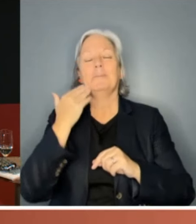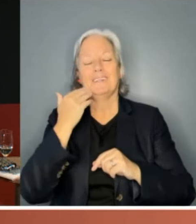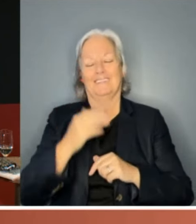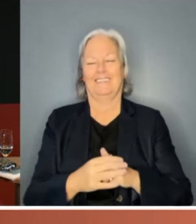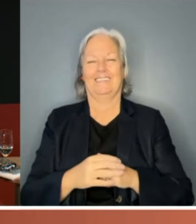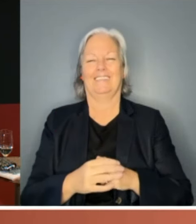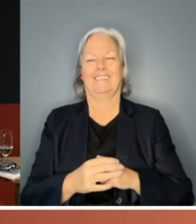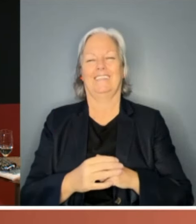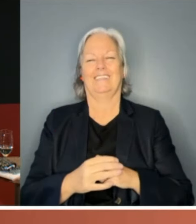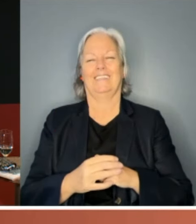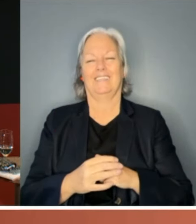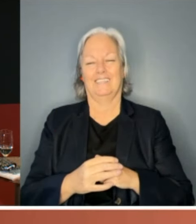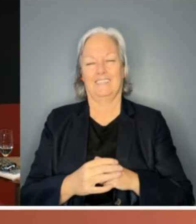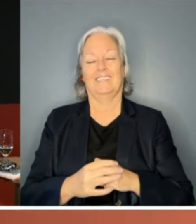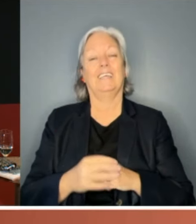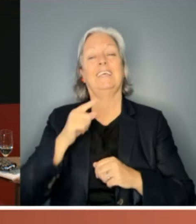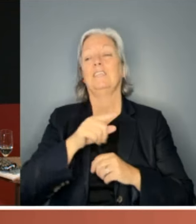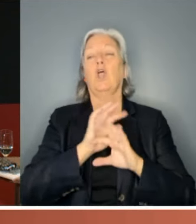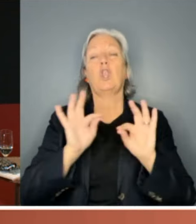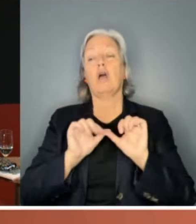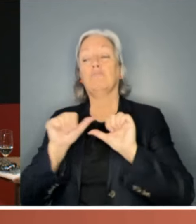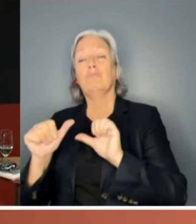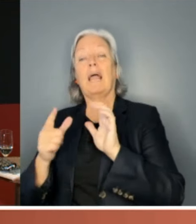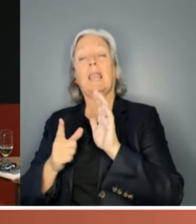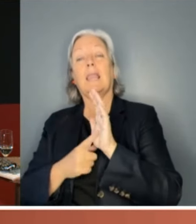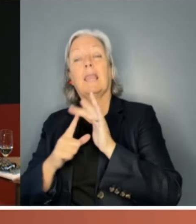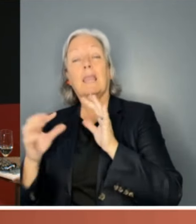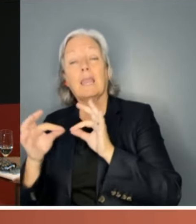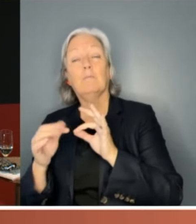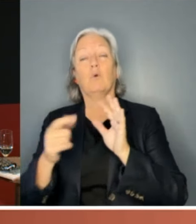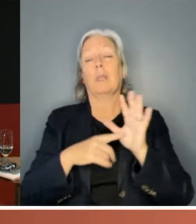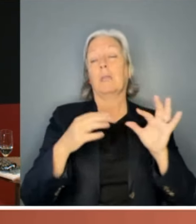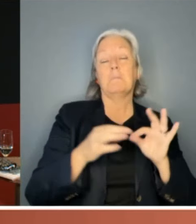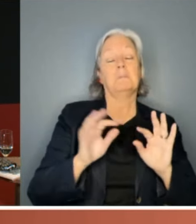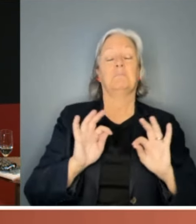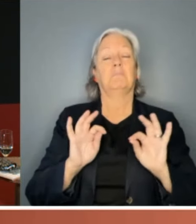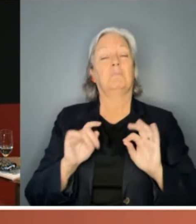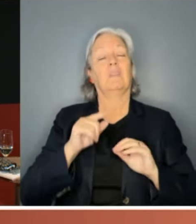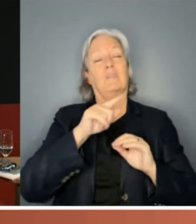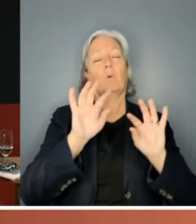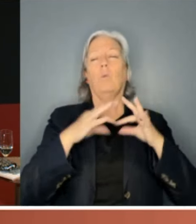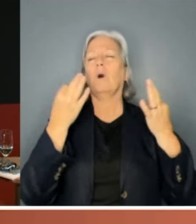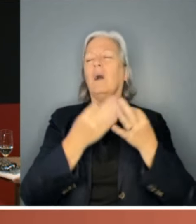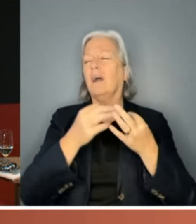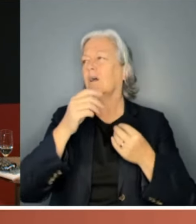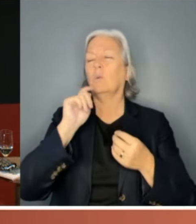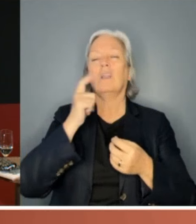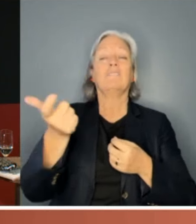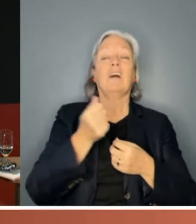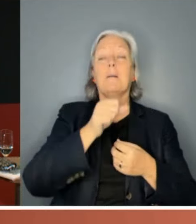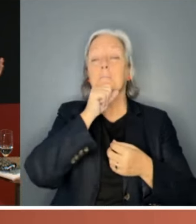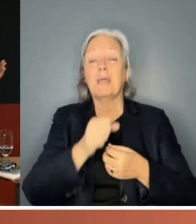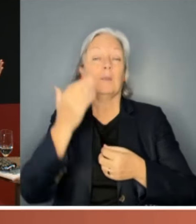It's apolitical. And the organisation invites men and women from